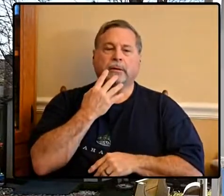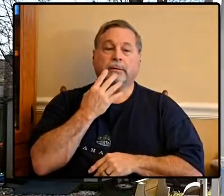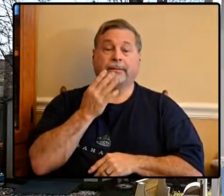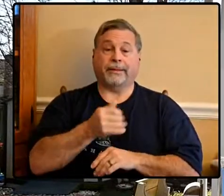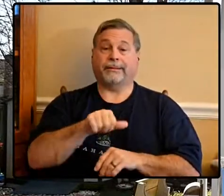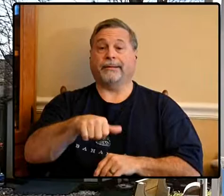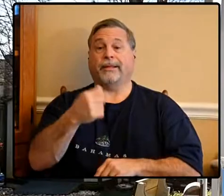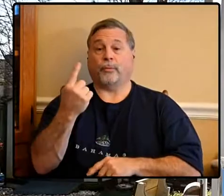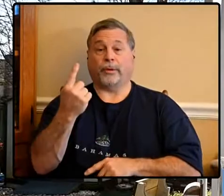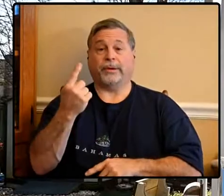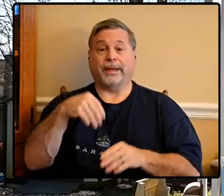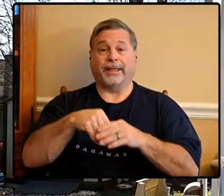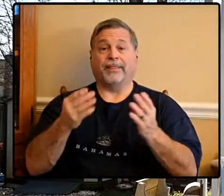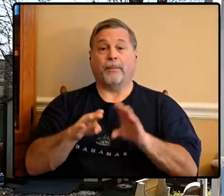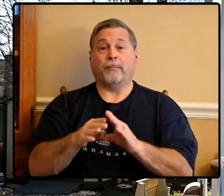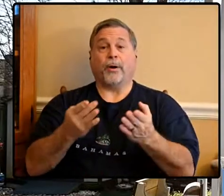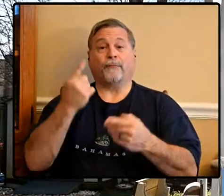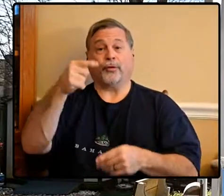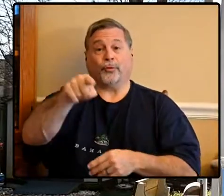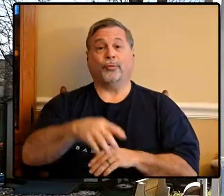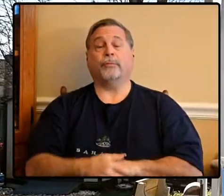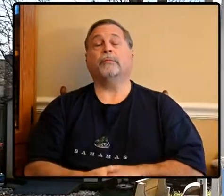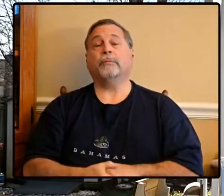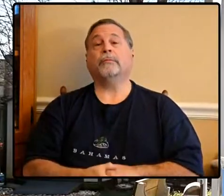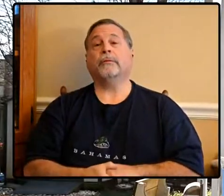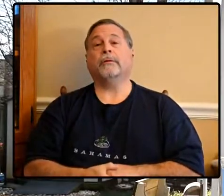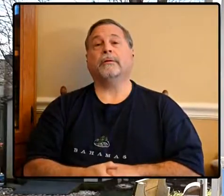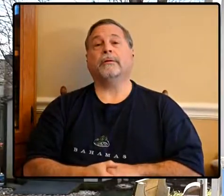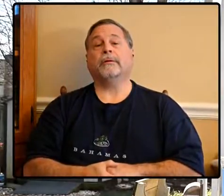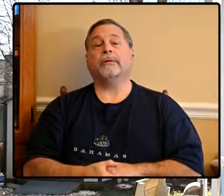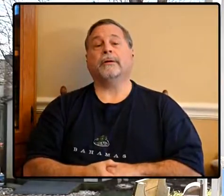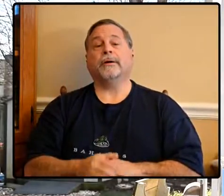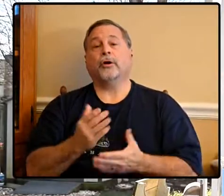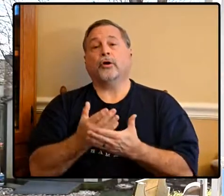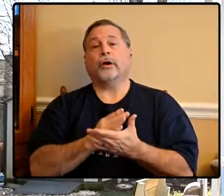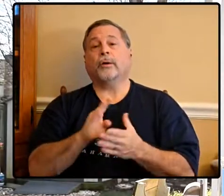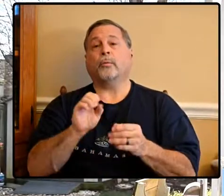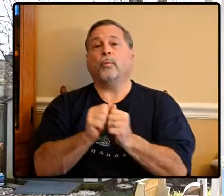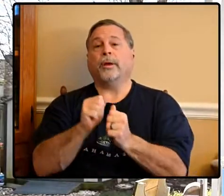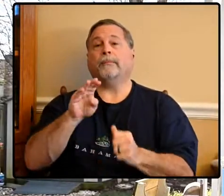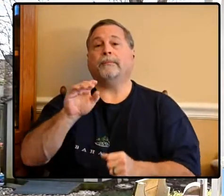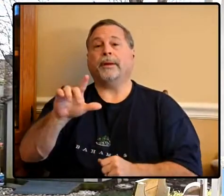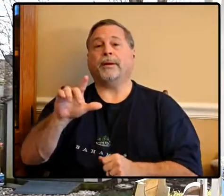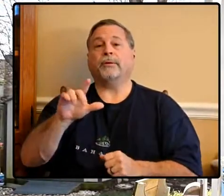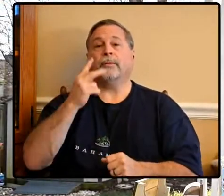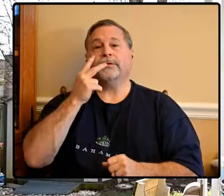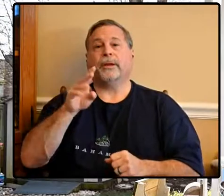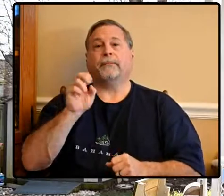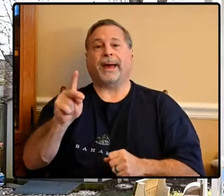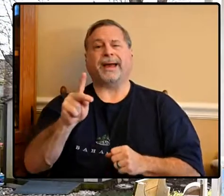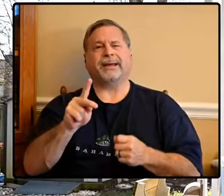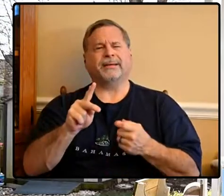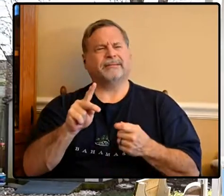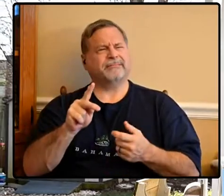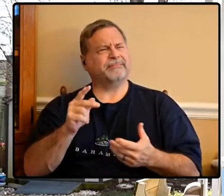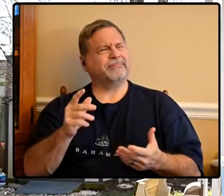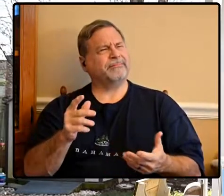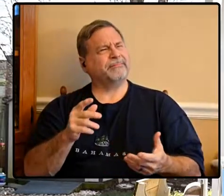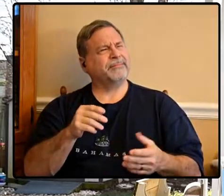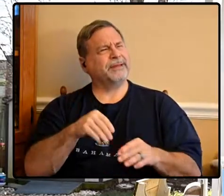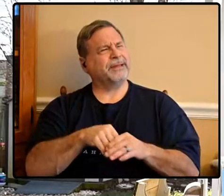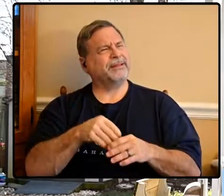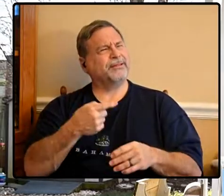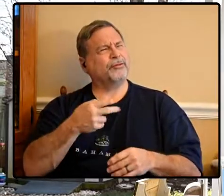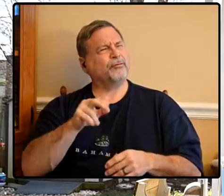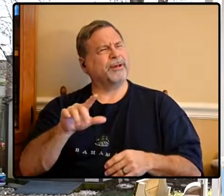in the books for you it's cooking with bill and we'll see you back at the